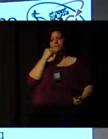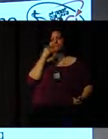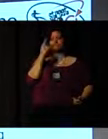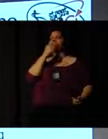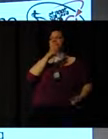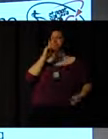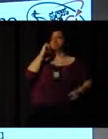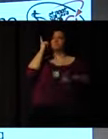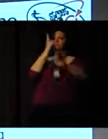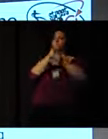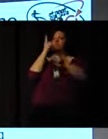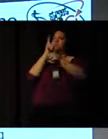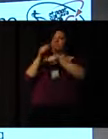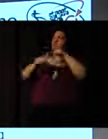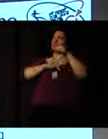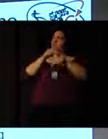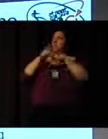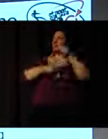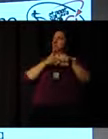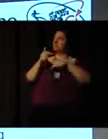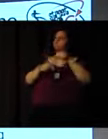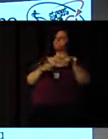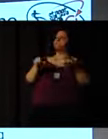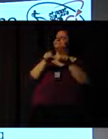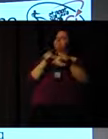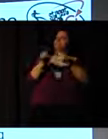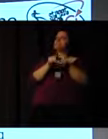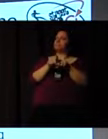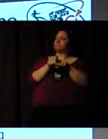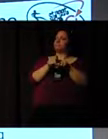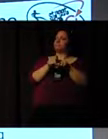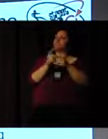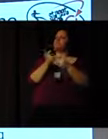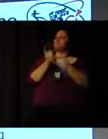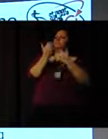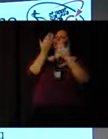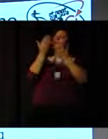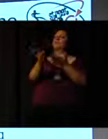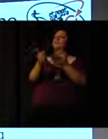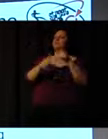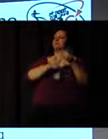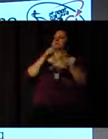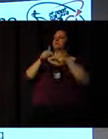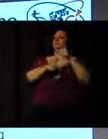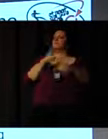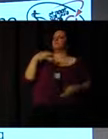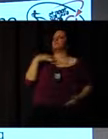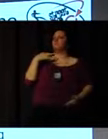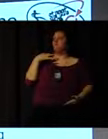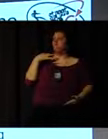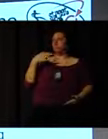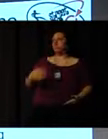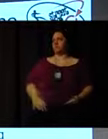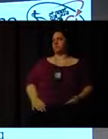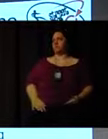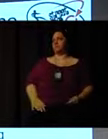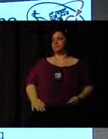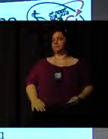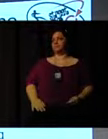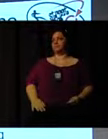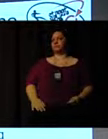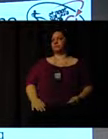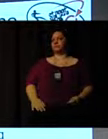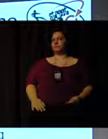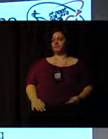employment. So we're working up a national programme of sports apprentice programmes to get help young people